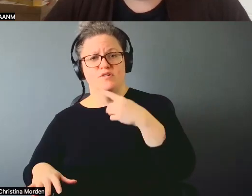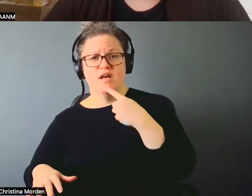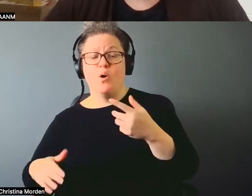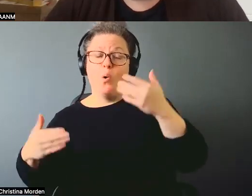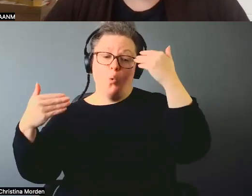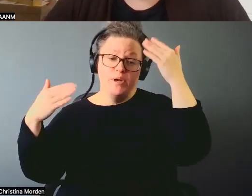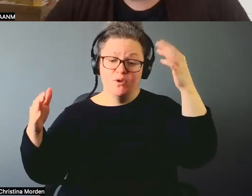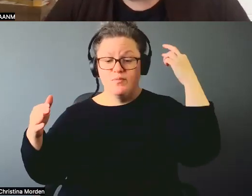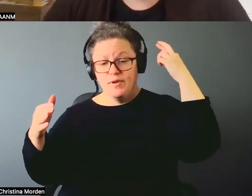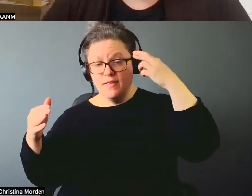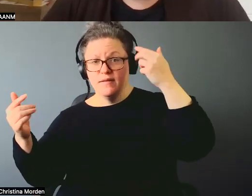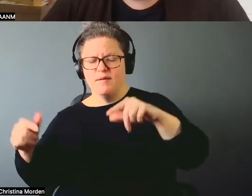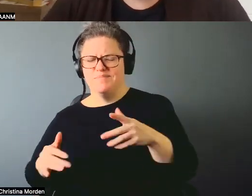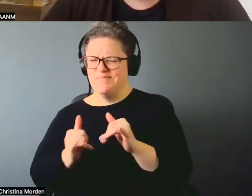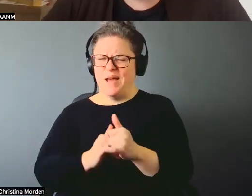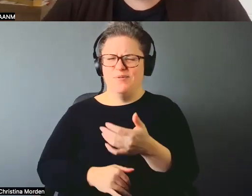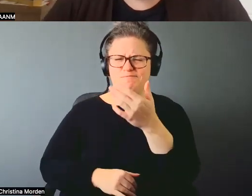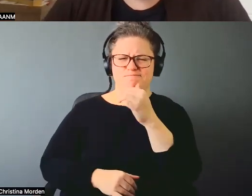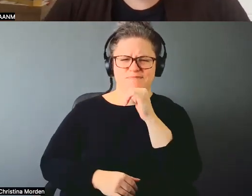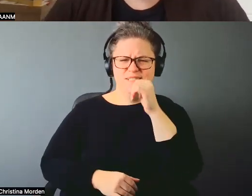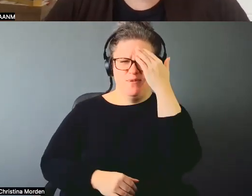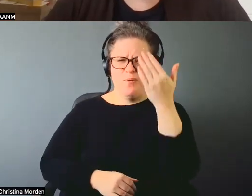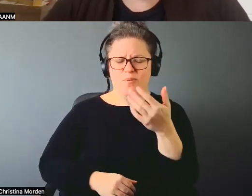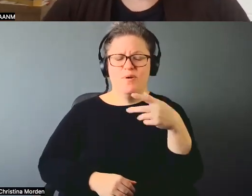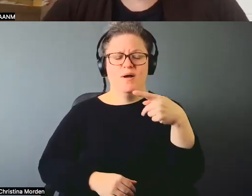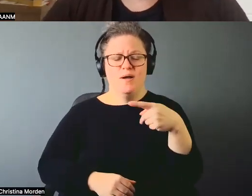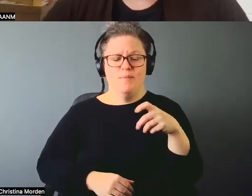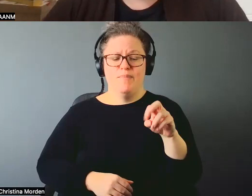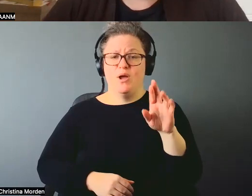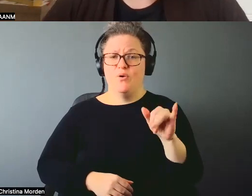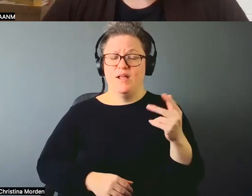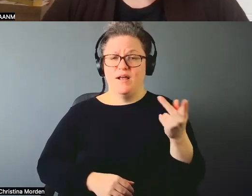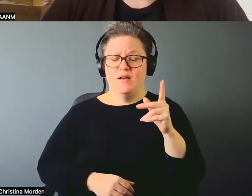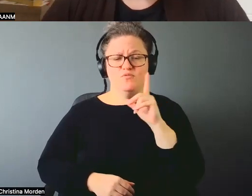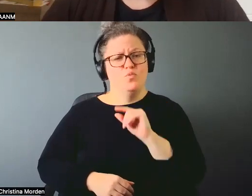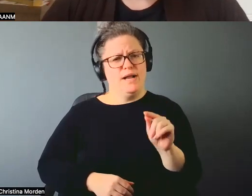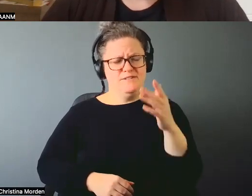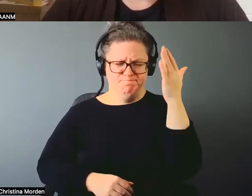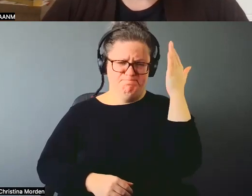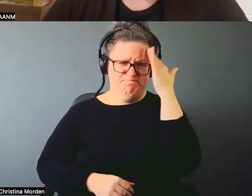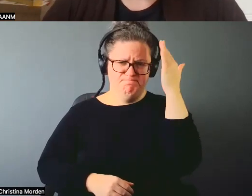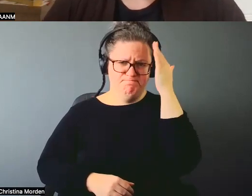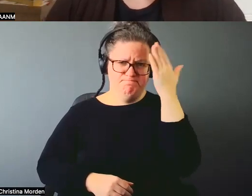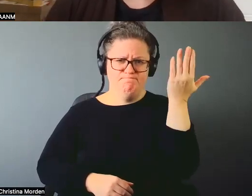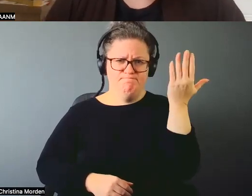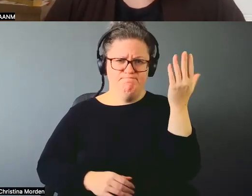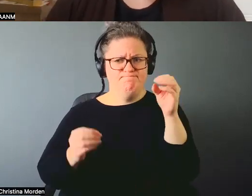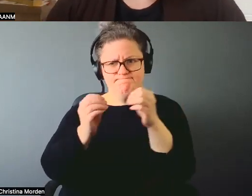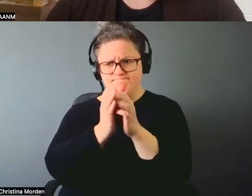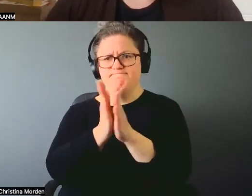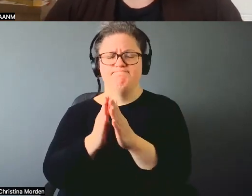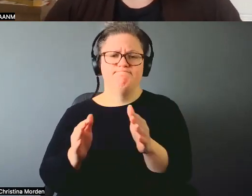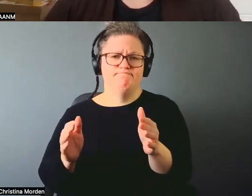you have not known? Perry and I knew in our twenties, you know? We knew in our twenties, this was all going on.